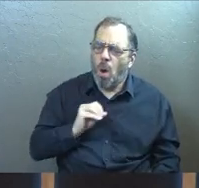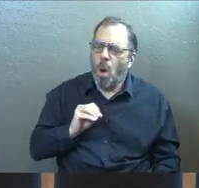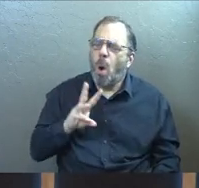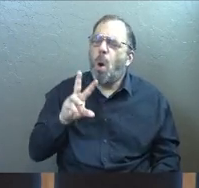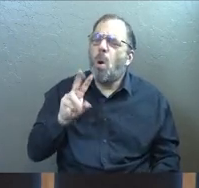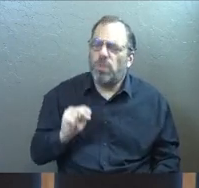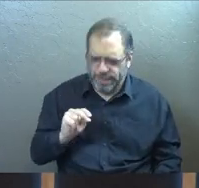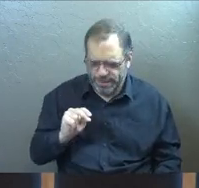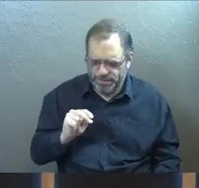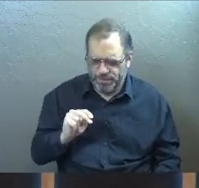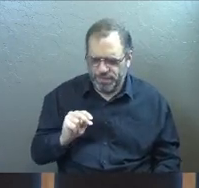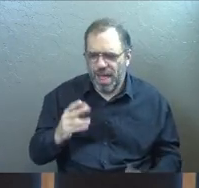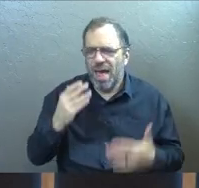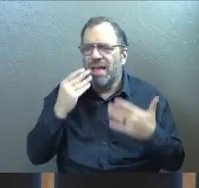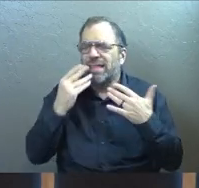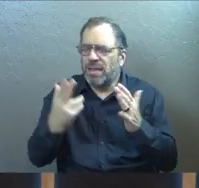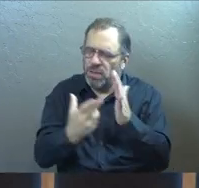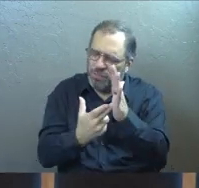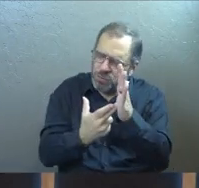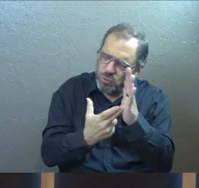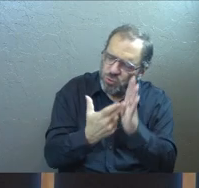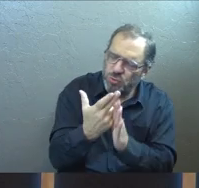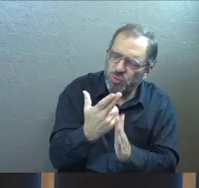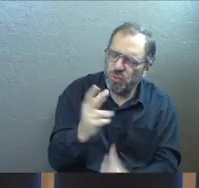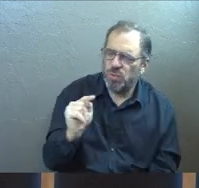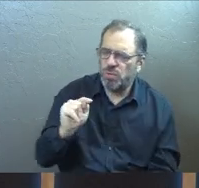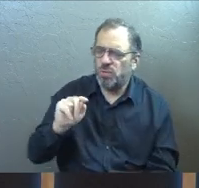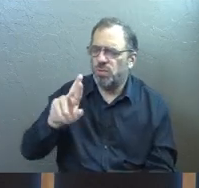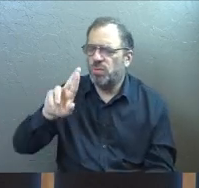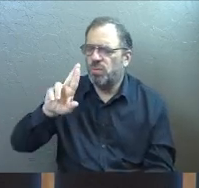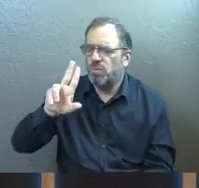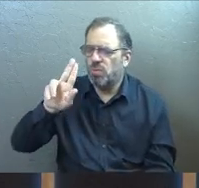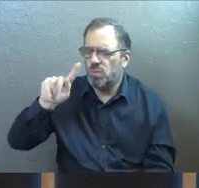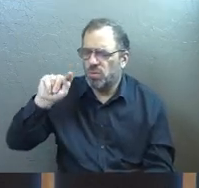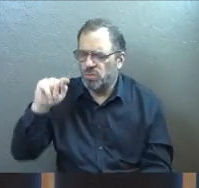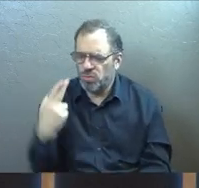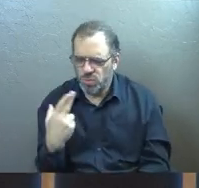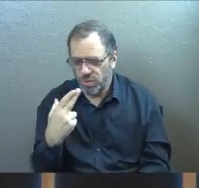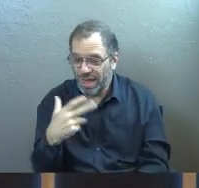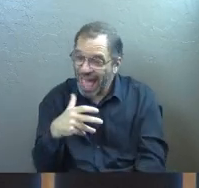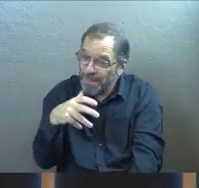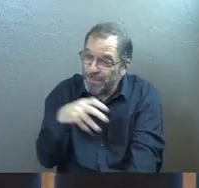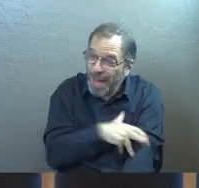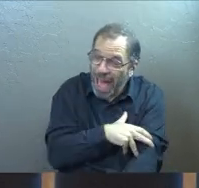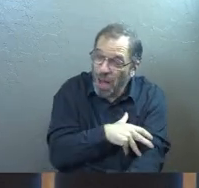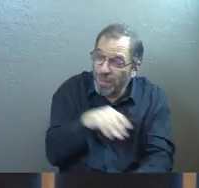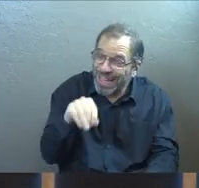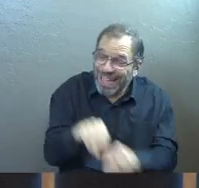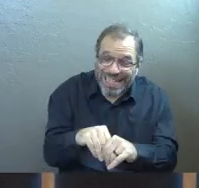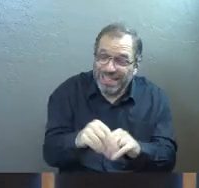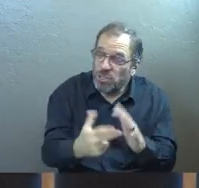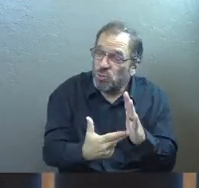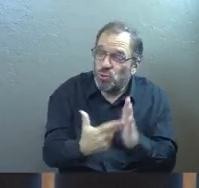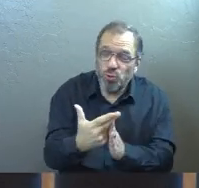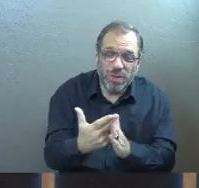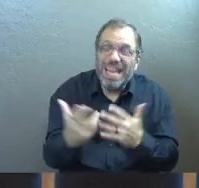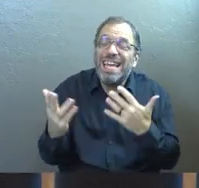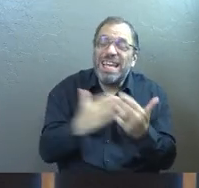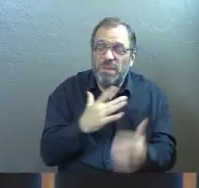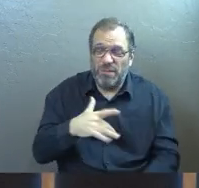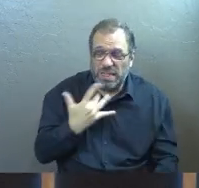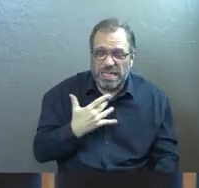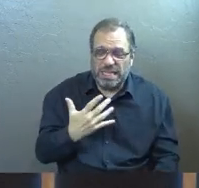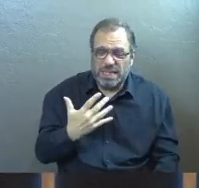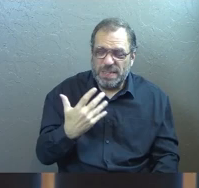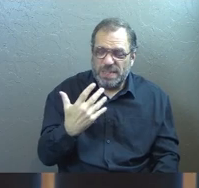God, I thank you for truth. And I thank you for the power that is in truth for us. Even if it